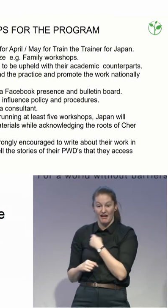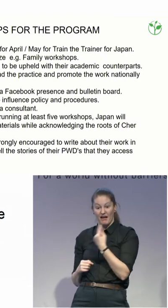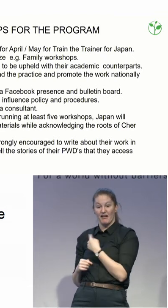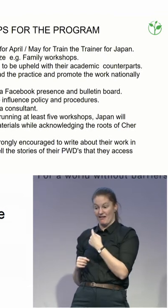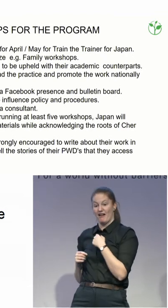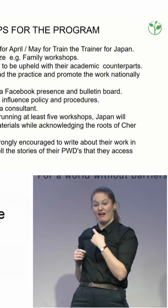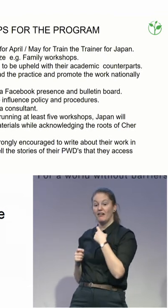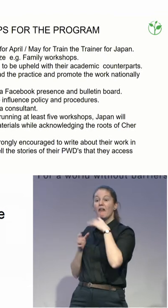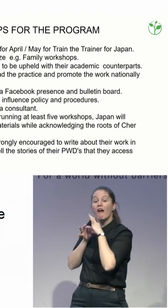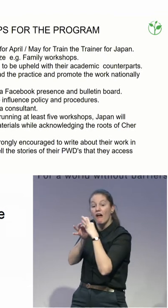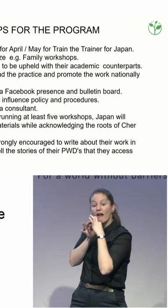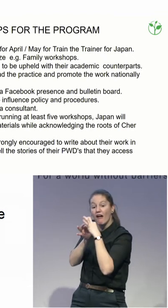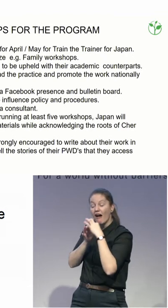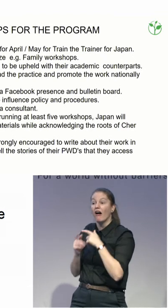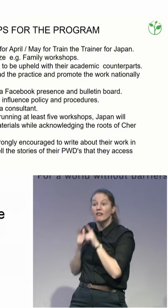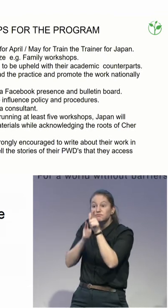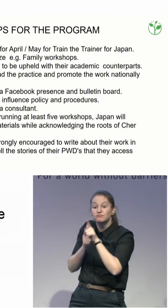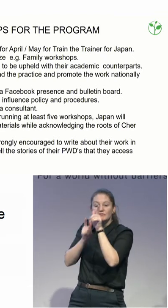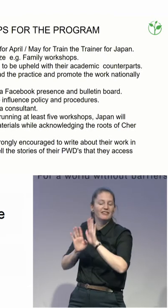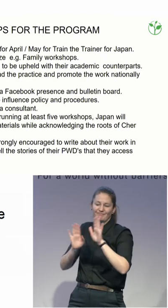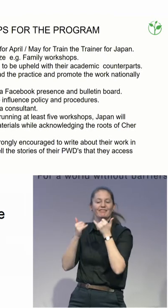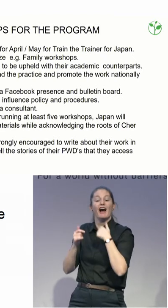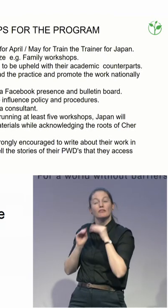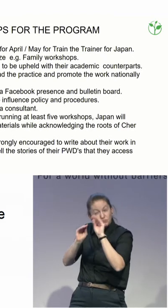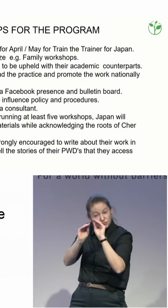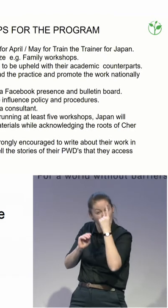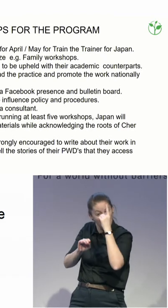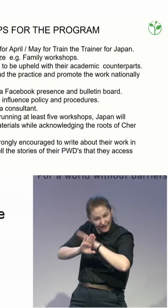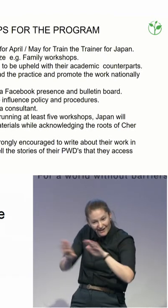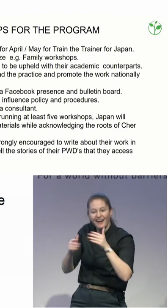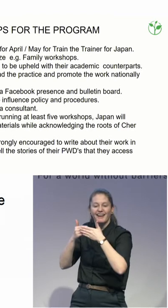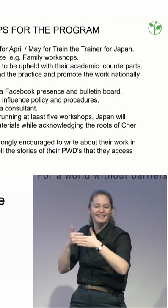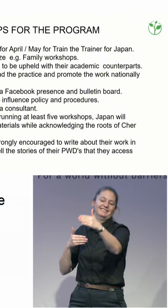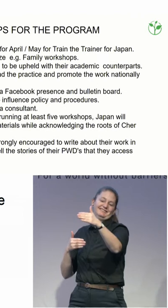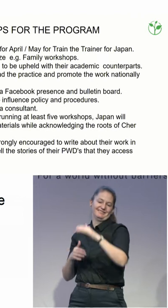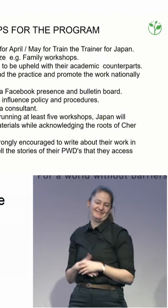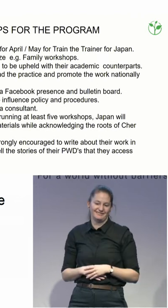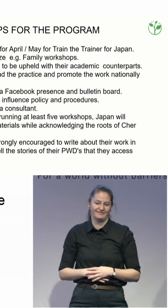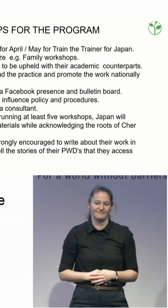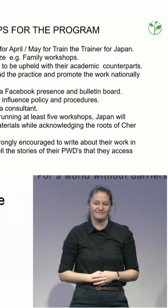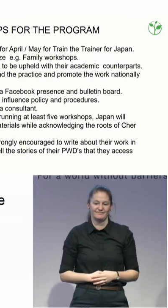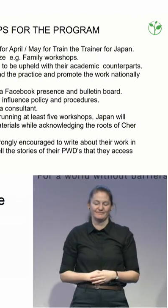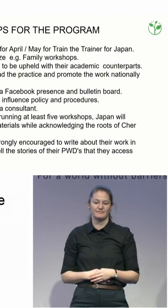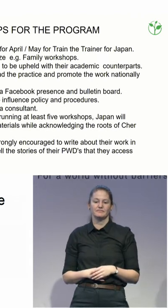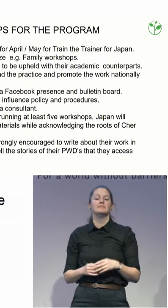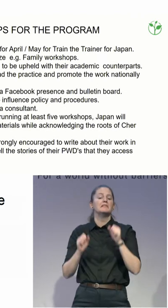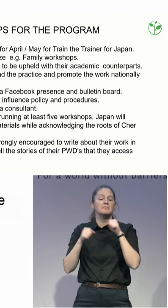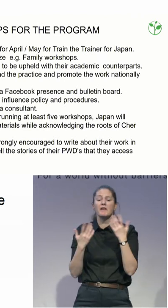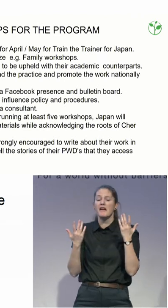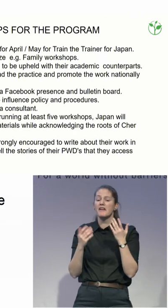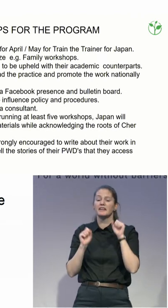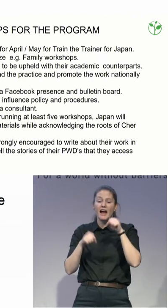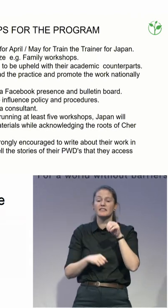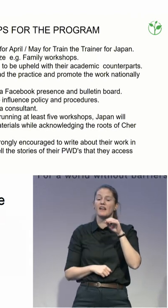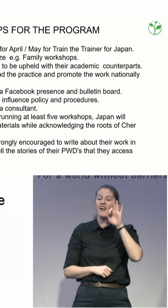technology like Facebook and that kind of thing to do the work. And we're going to be telling the stories of people so people can see the